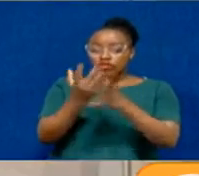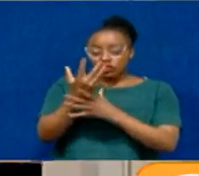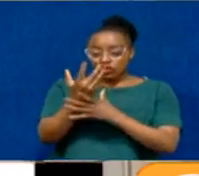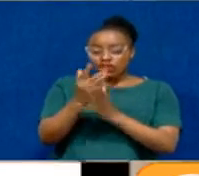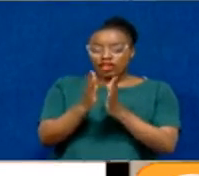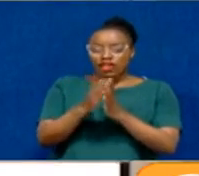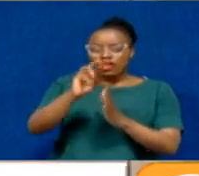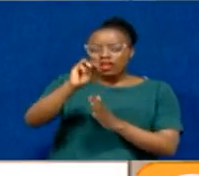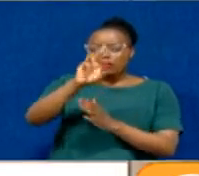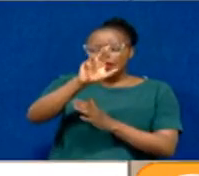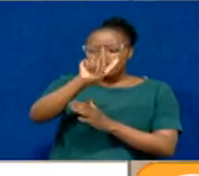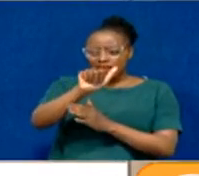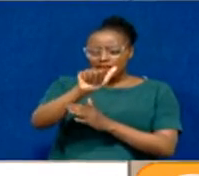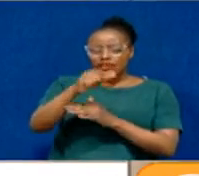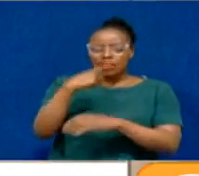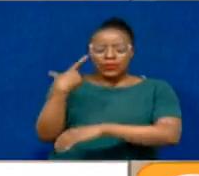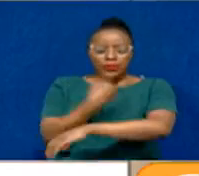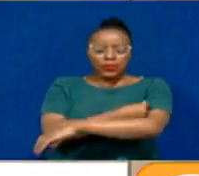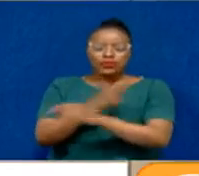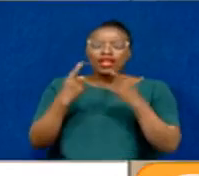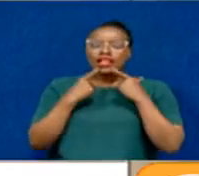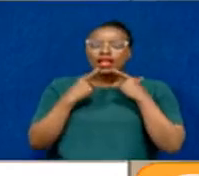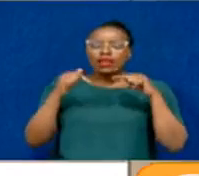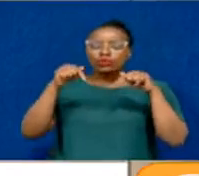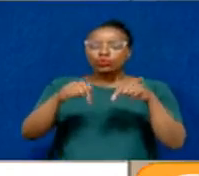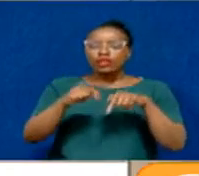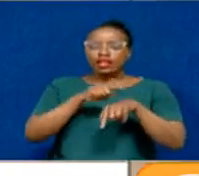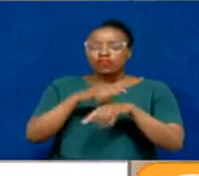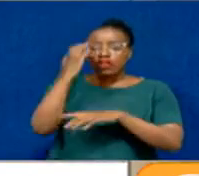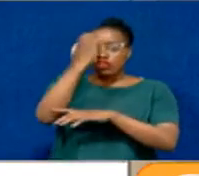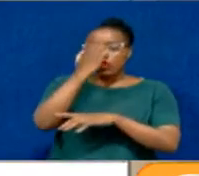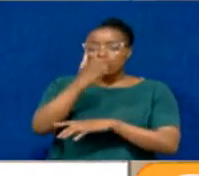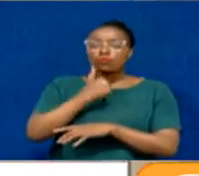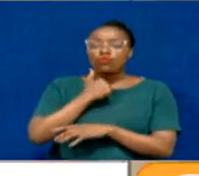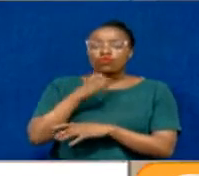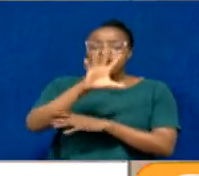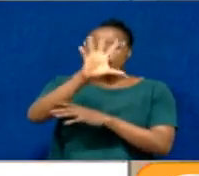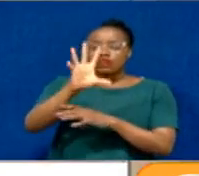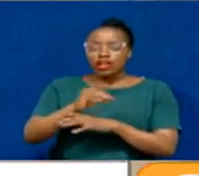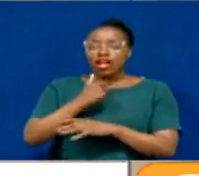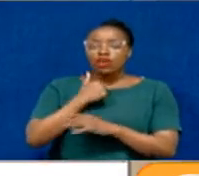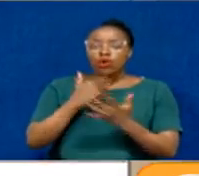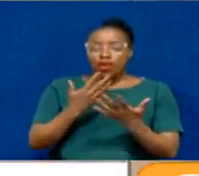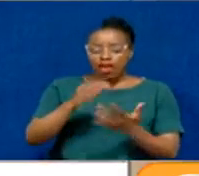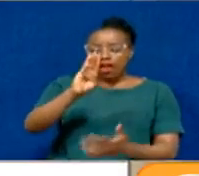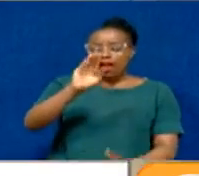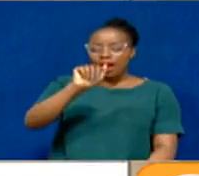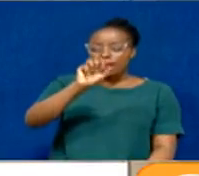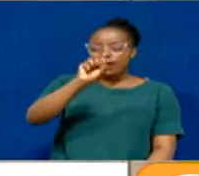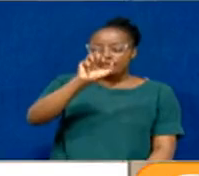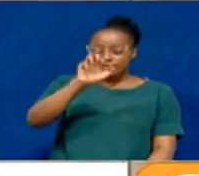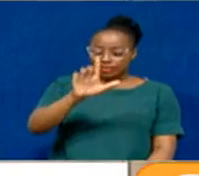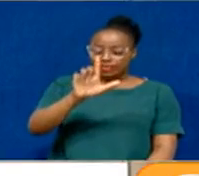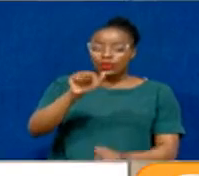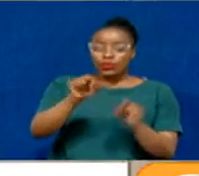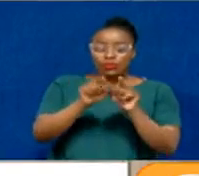mRNA vaccines. The announcement made today during the European Union-African Union Summit in Brussels will see